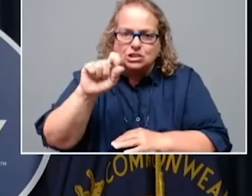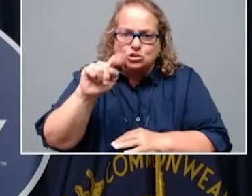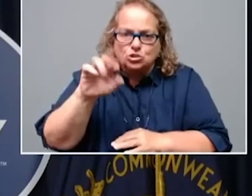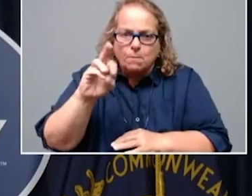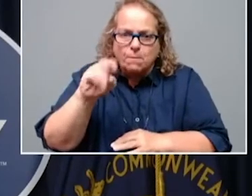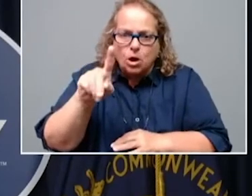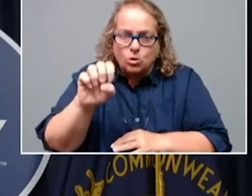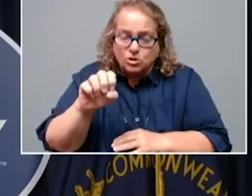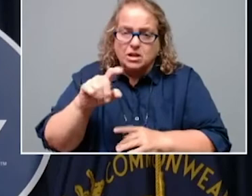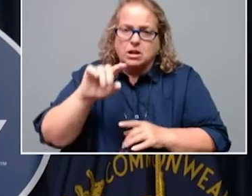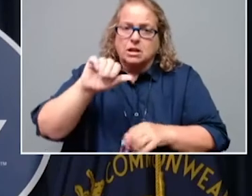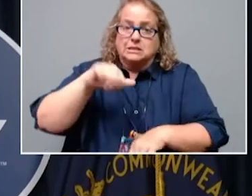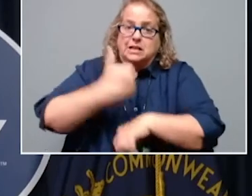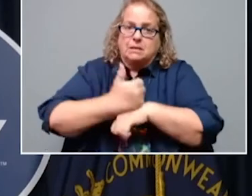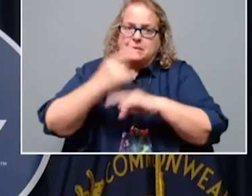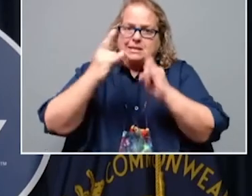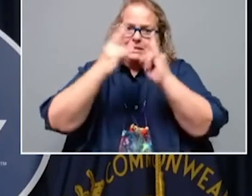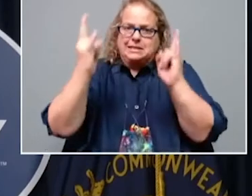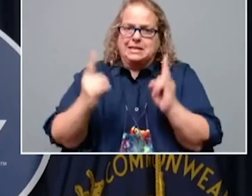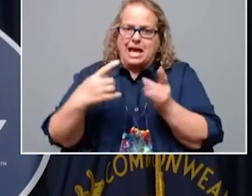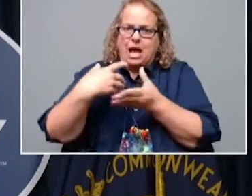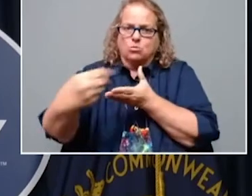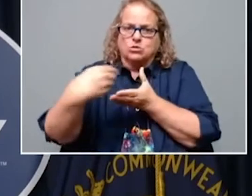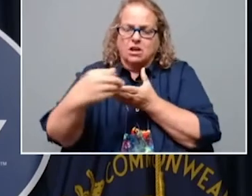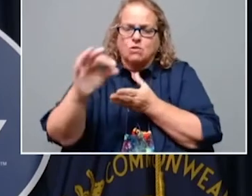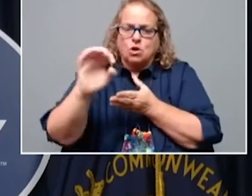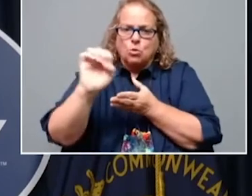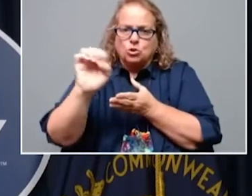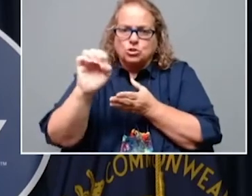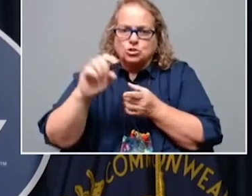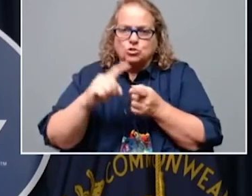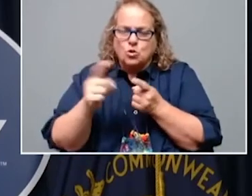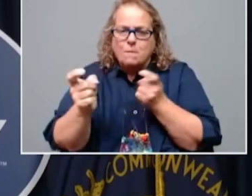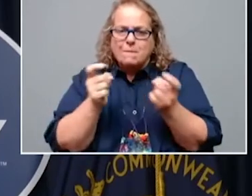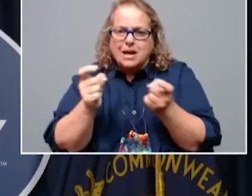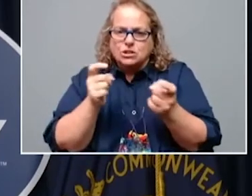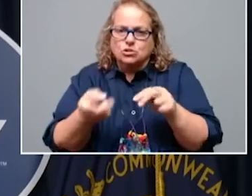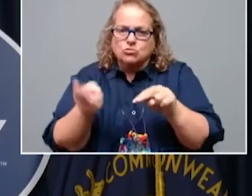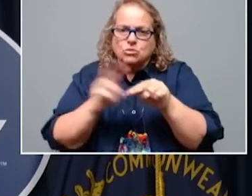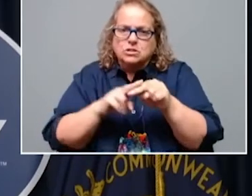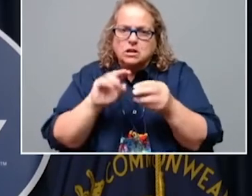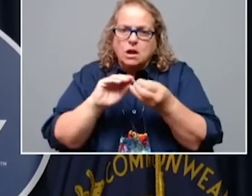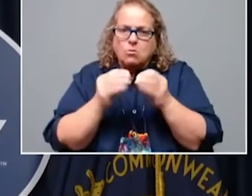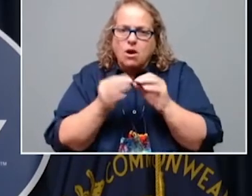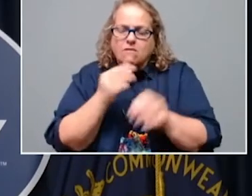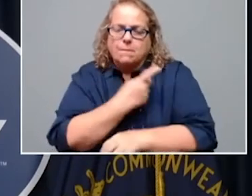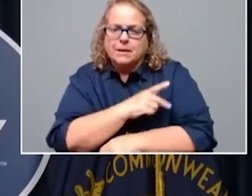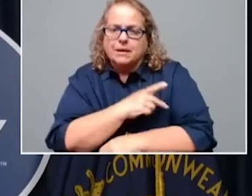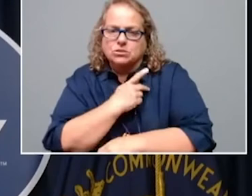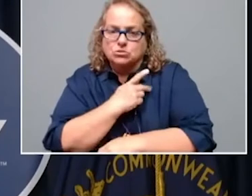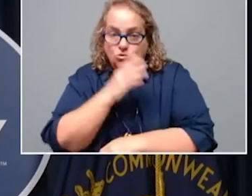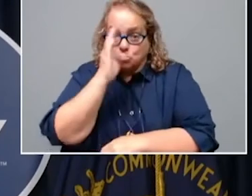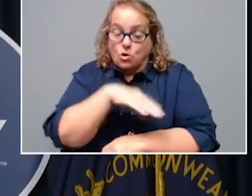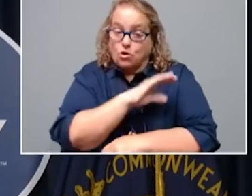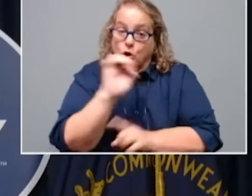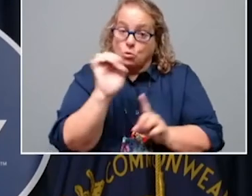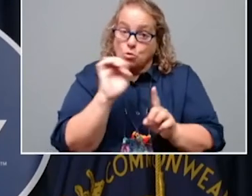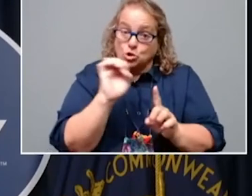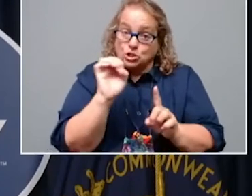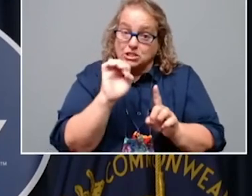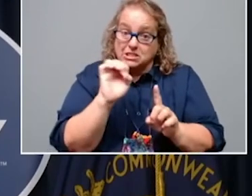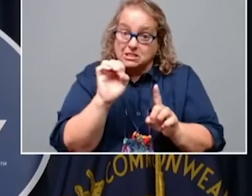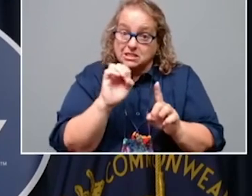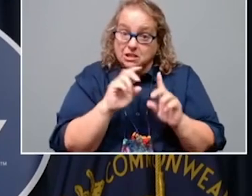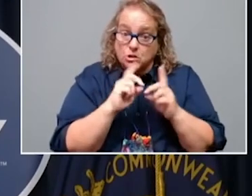emergency department to manage increased patient visits, knowing that their emergency department is overrun, and this